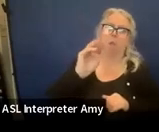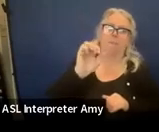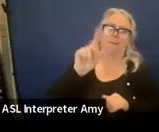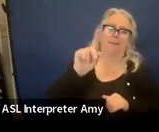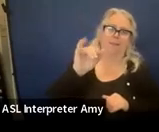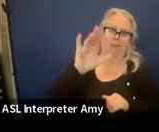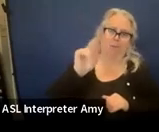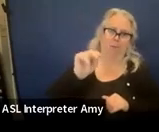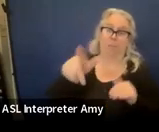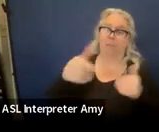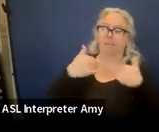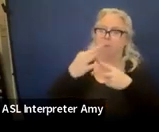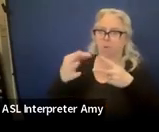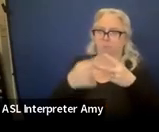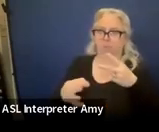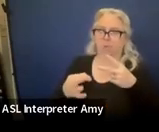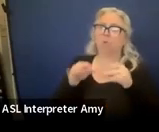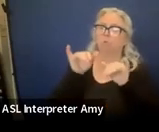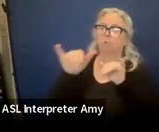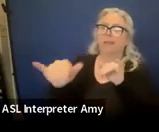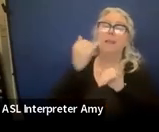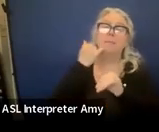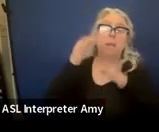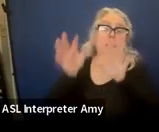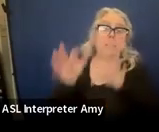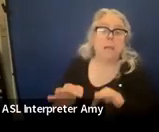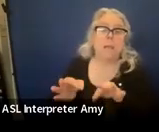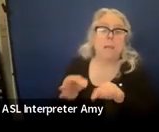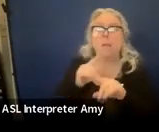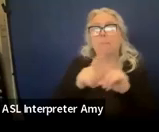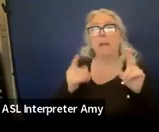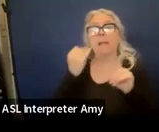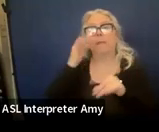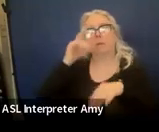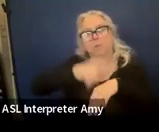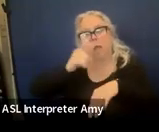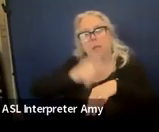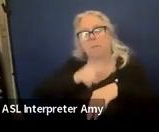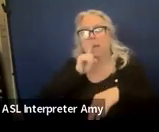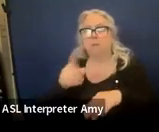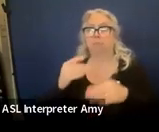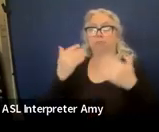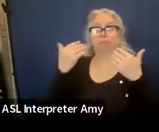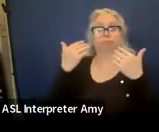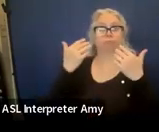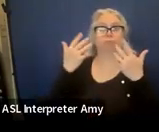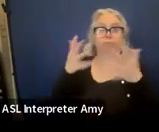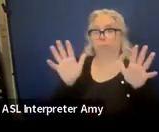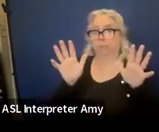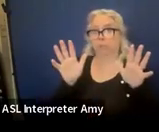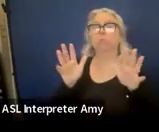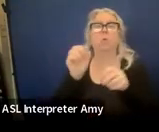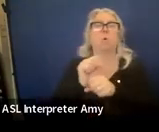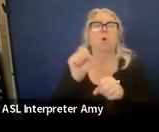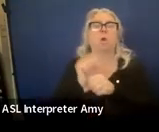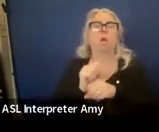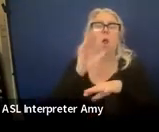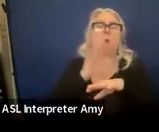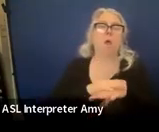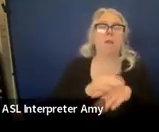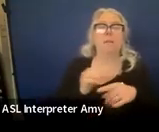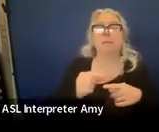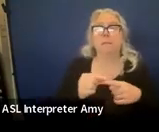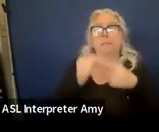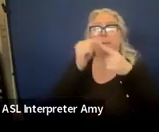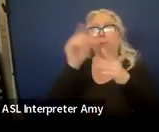that option to stay if they choose. But if it's, if their time is up and they're done working on their specially designed instruction, they're like, no, I want to